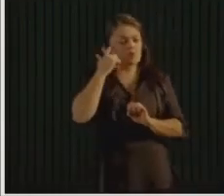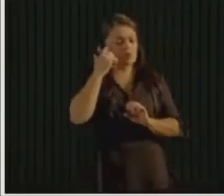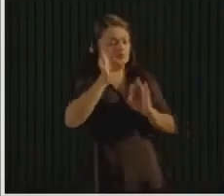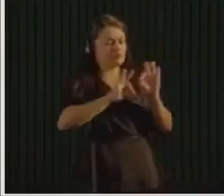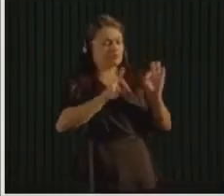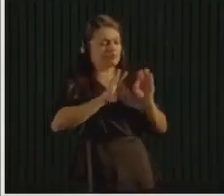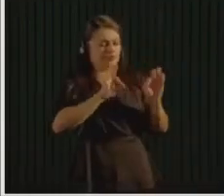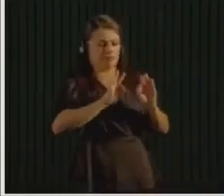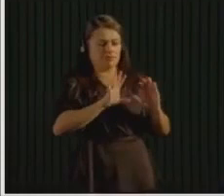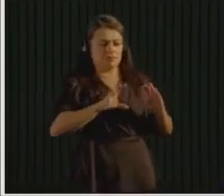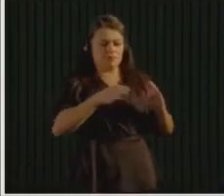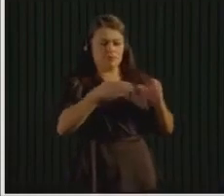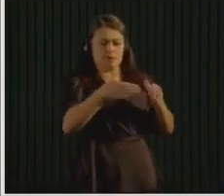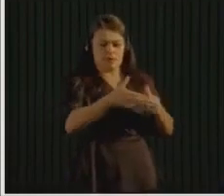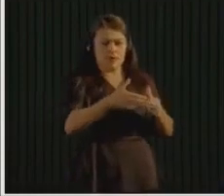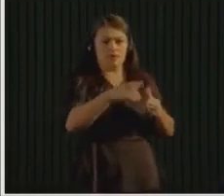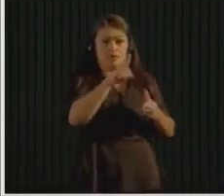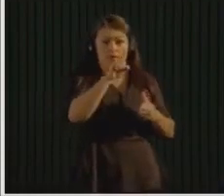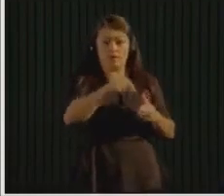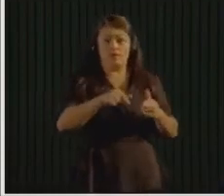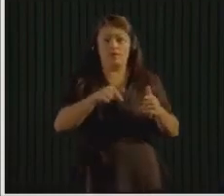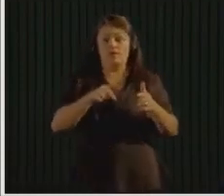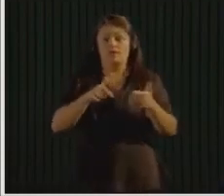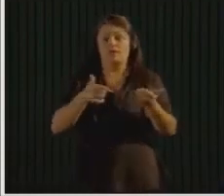green jobs, and zero waste.